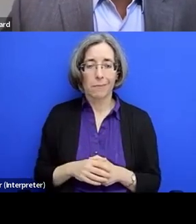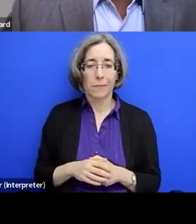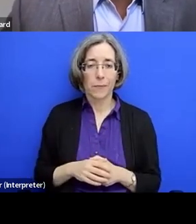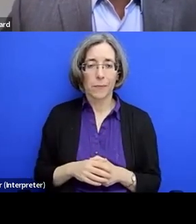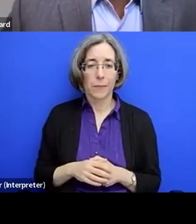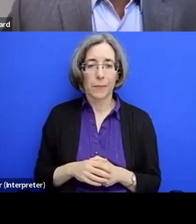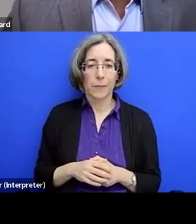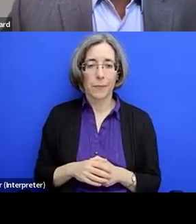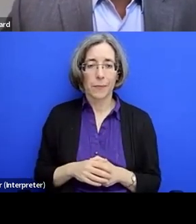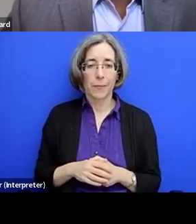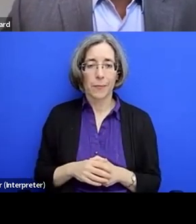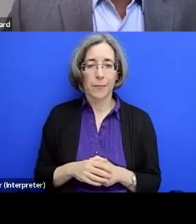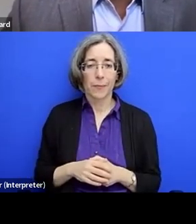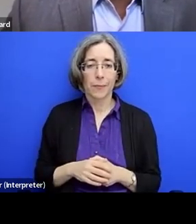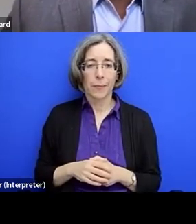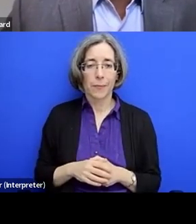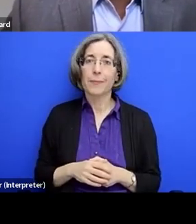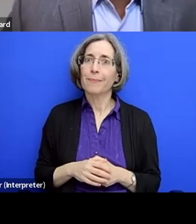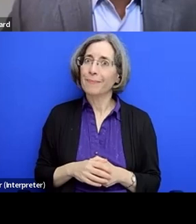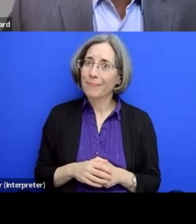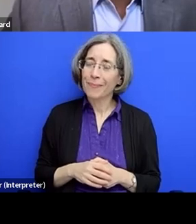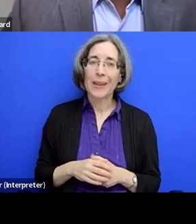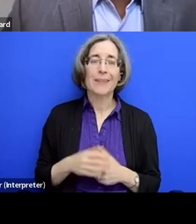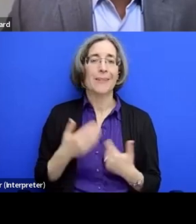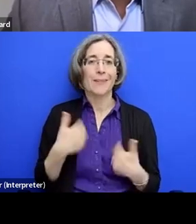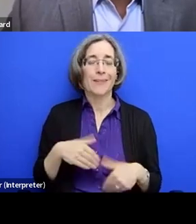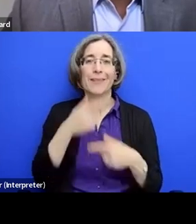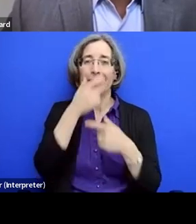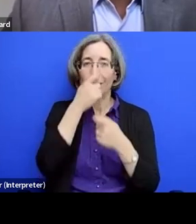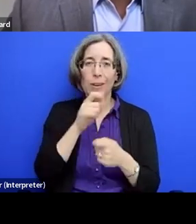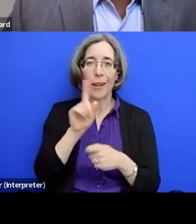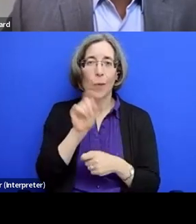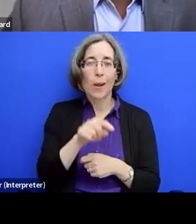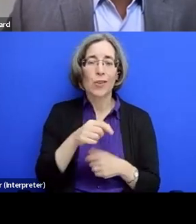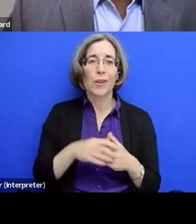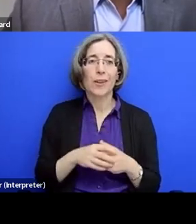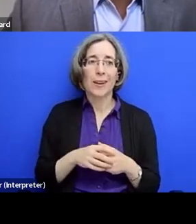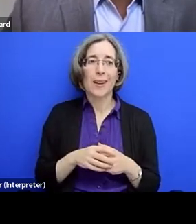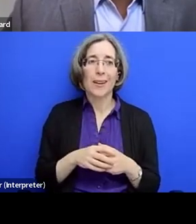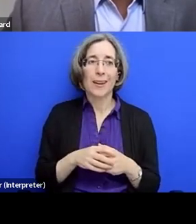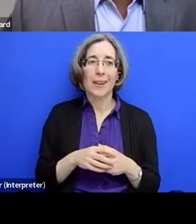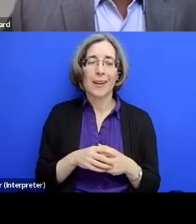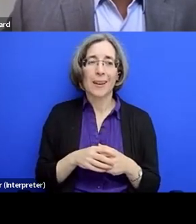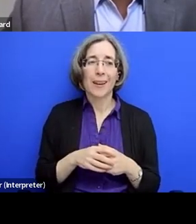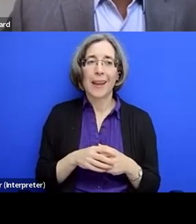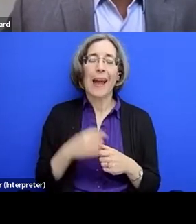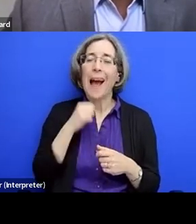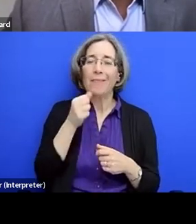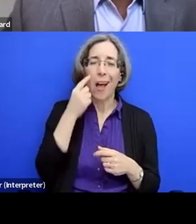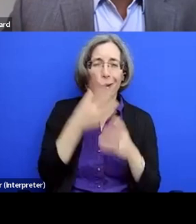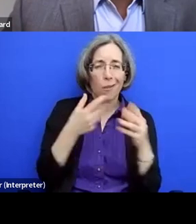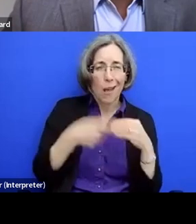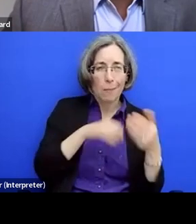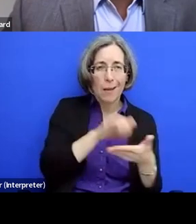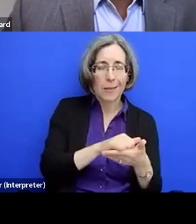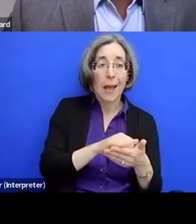Uh, that's another really interesting question, um, that I have thought about less, but I would say there is attempts in